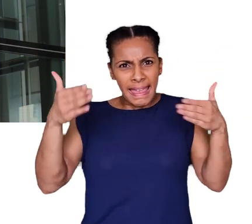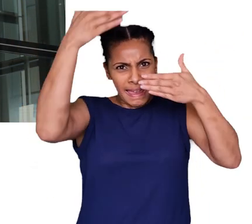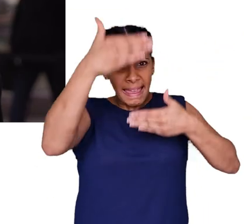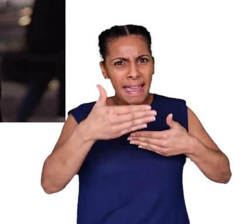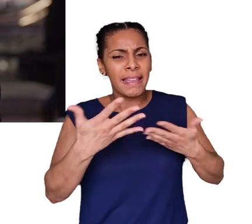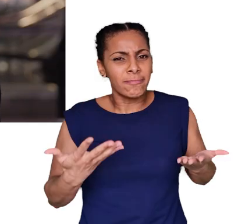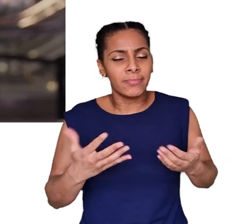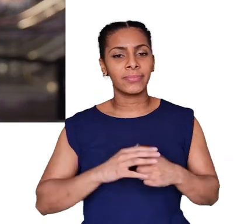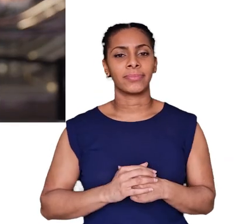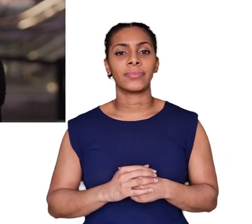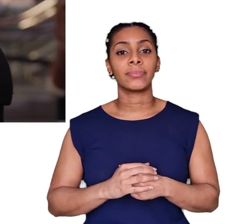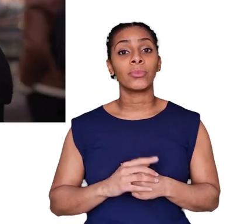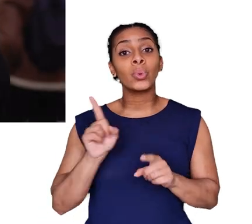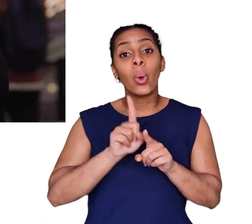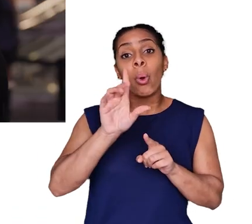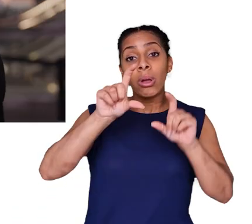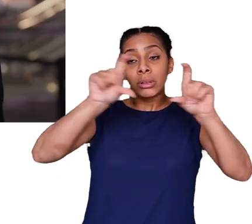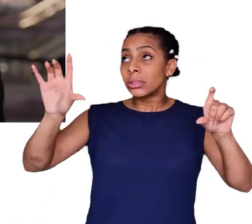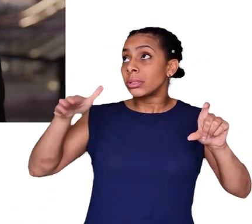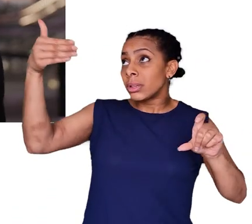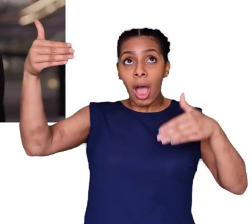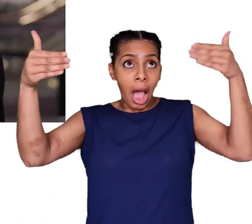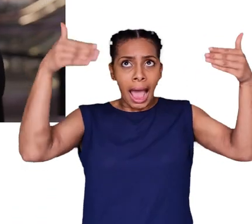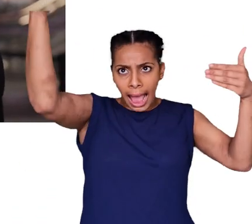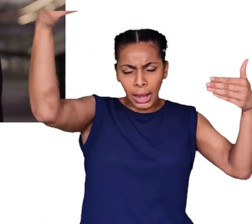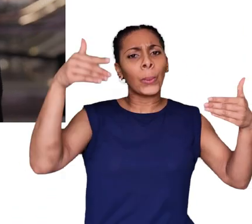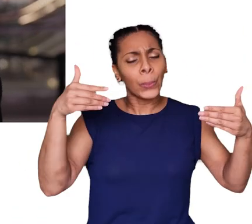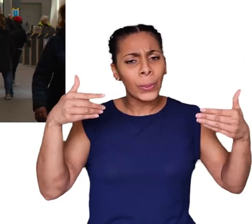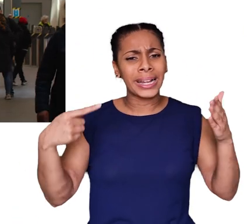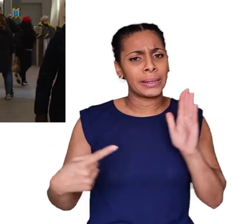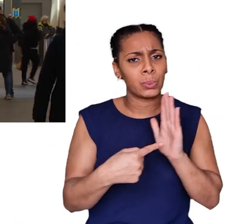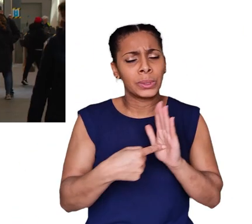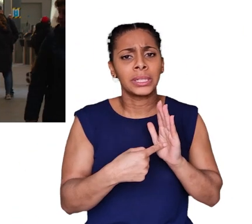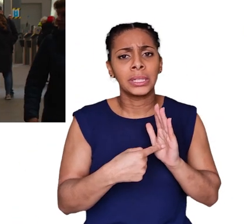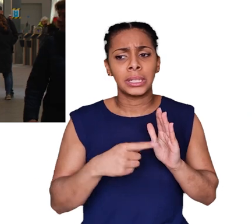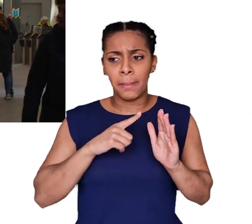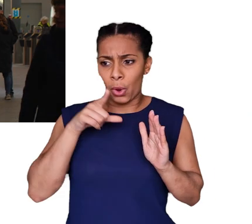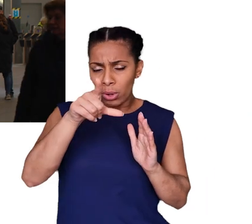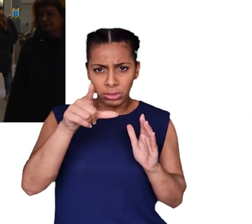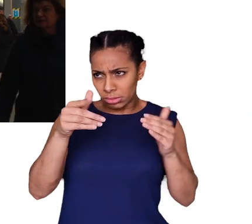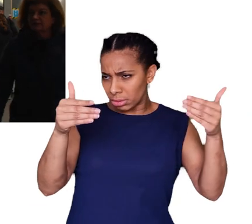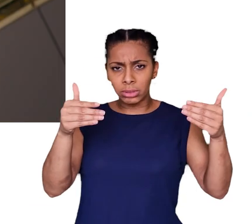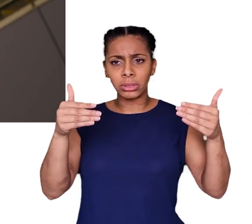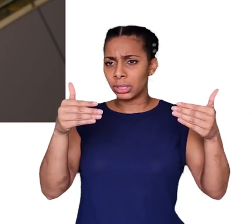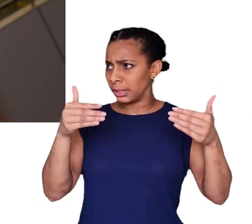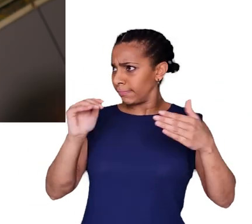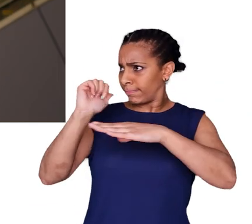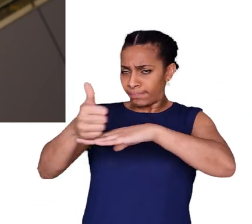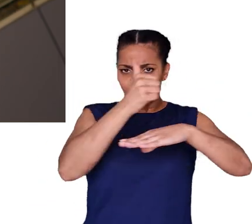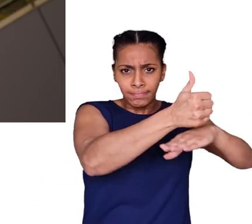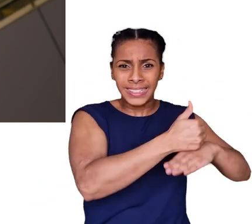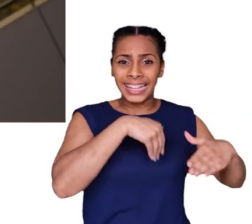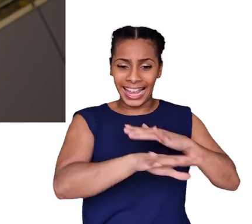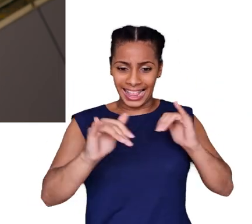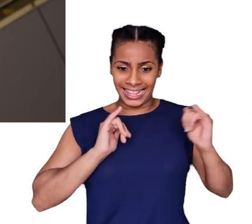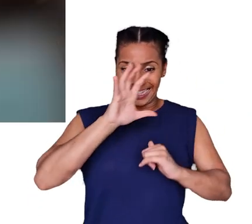shelf. Signage is another aspect of our design that we put a lot of effort with, because they do repeat throughout the station, so they give a sense